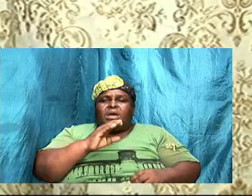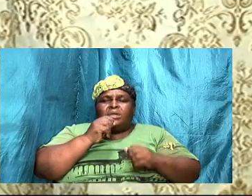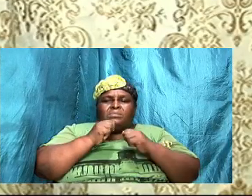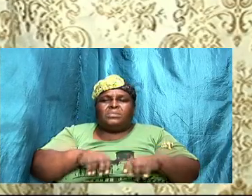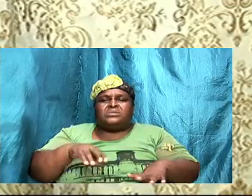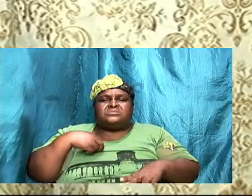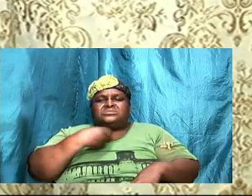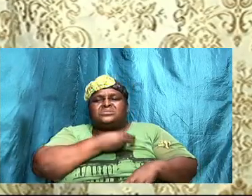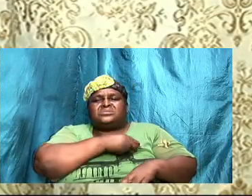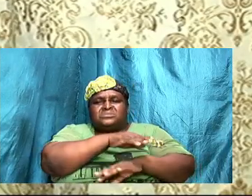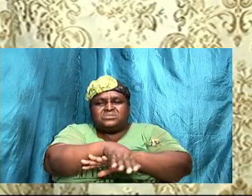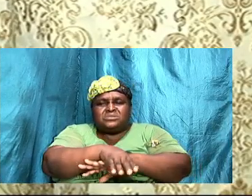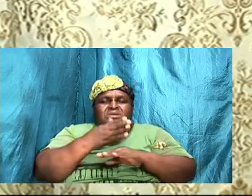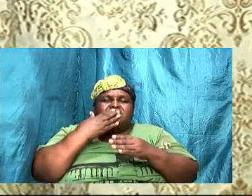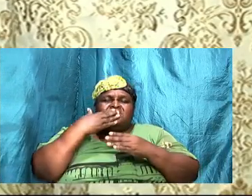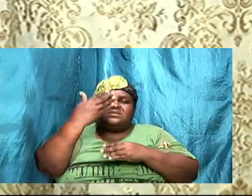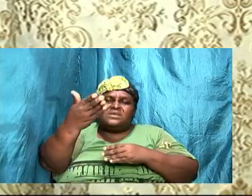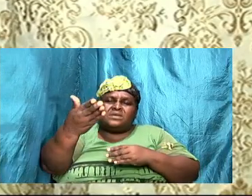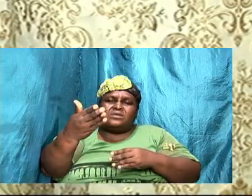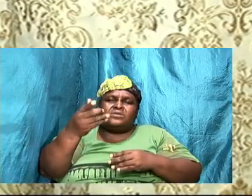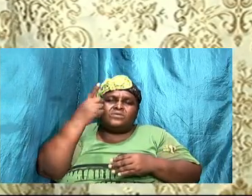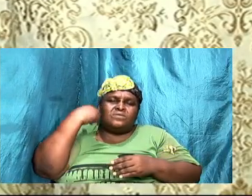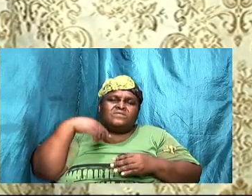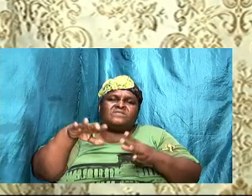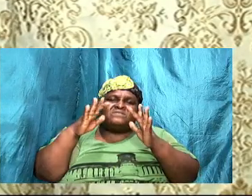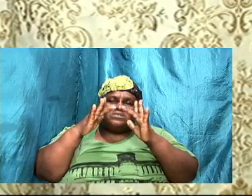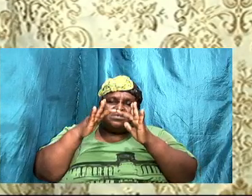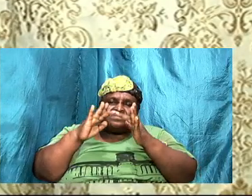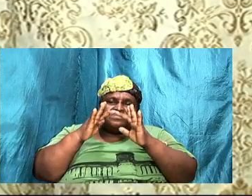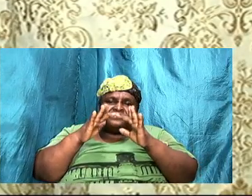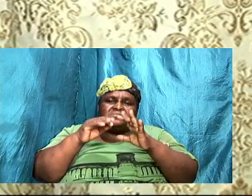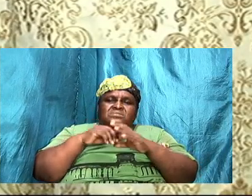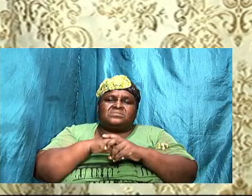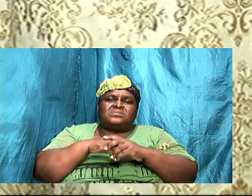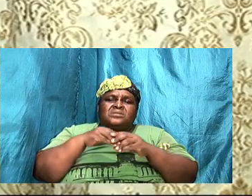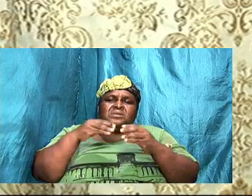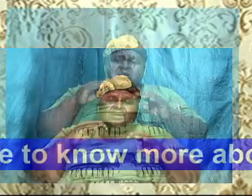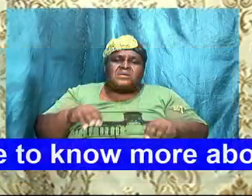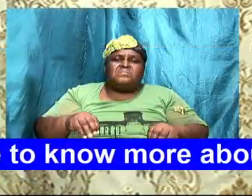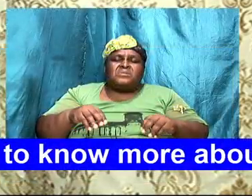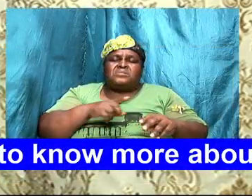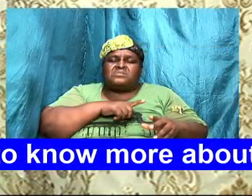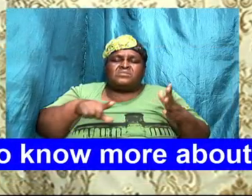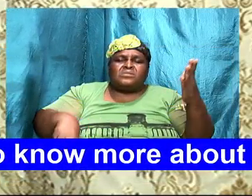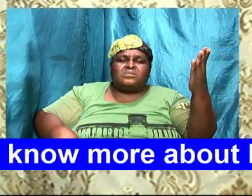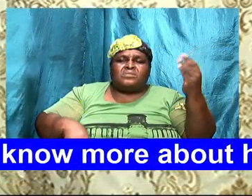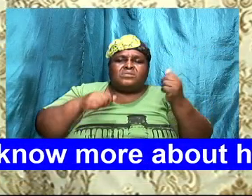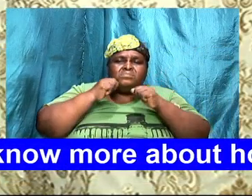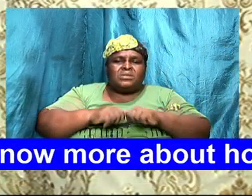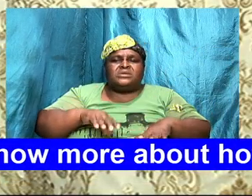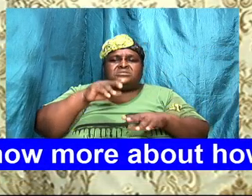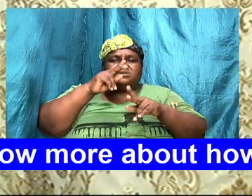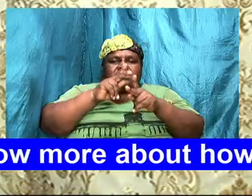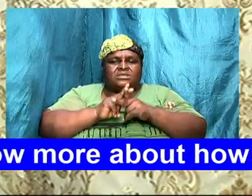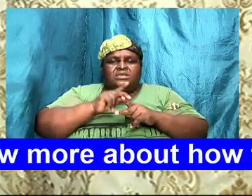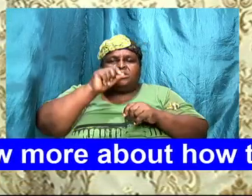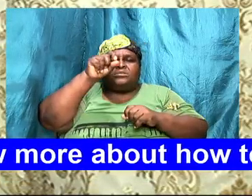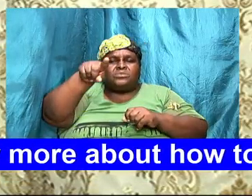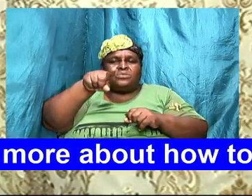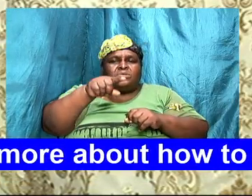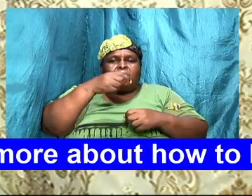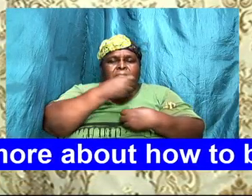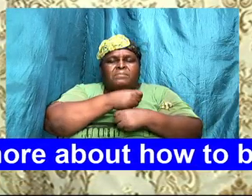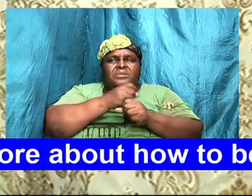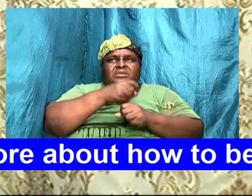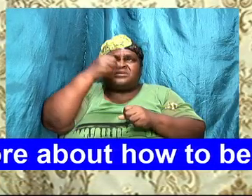tonight thank you for tuning in may the lord bless you and keep you make he make